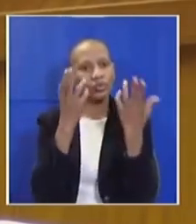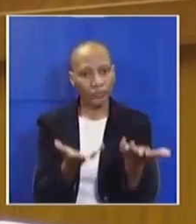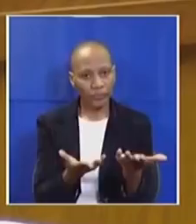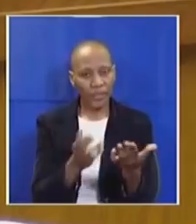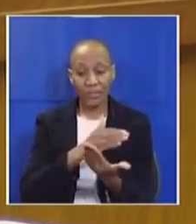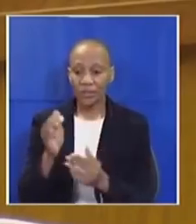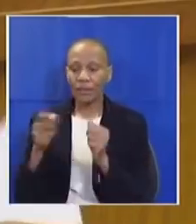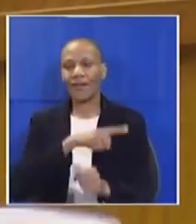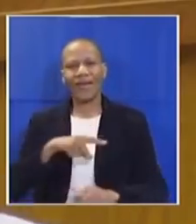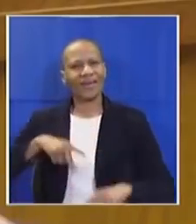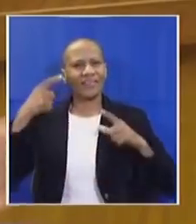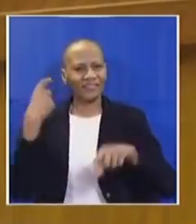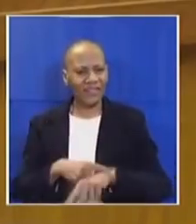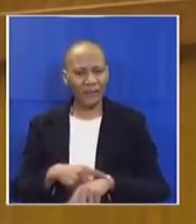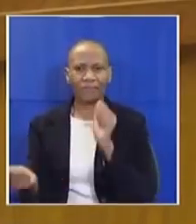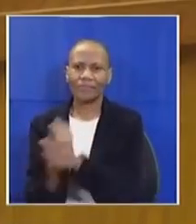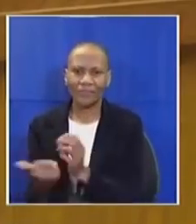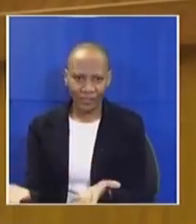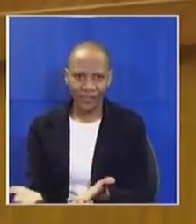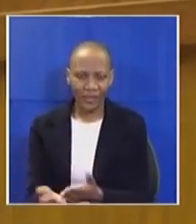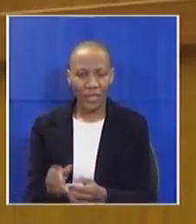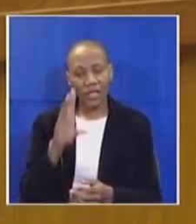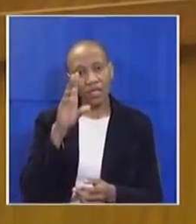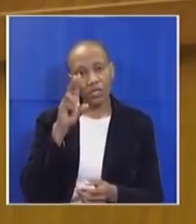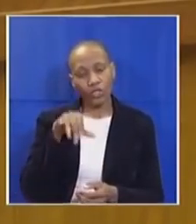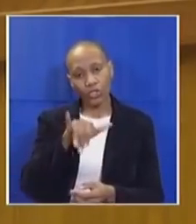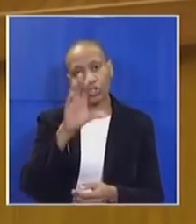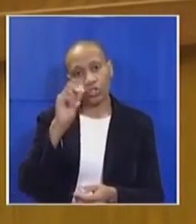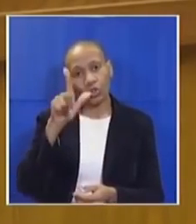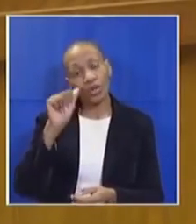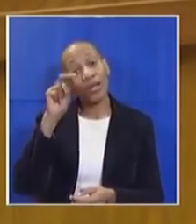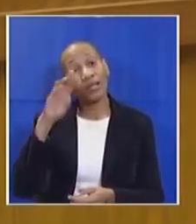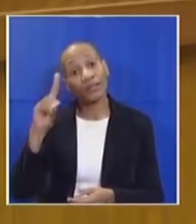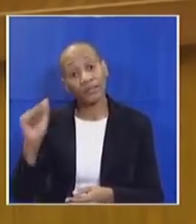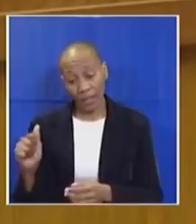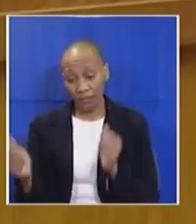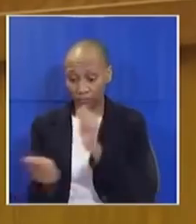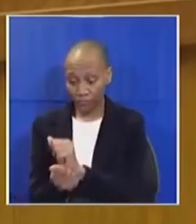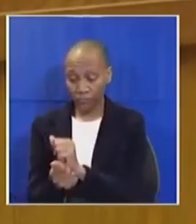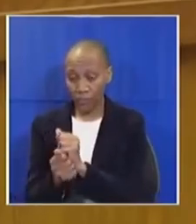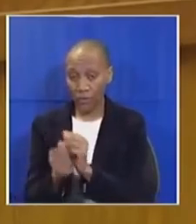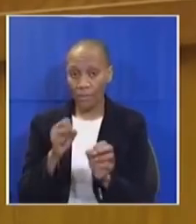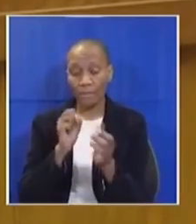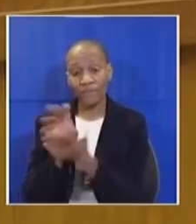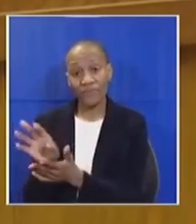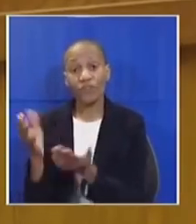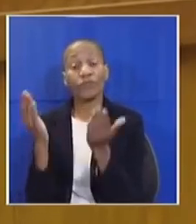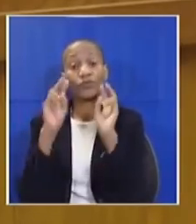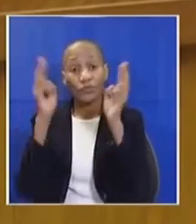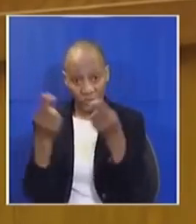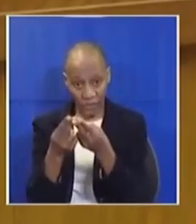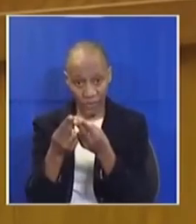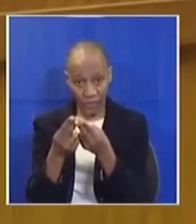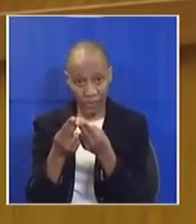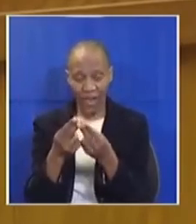with a lifetime ban. Yolanda Gyanki was expelled from Rhodes University in 2016, and further banned from the university